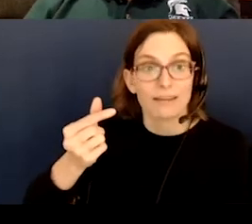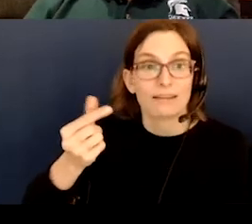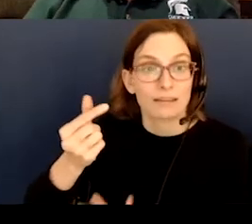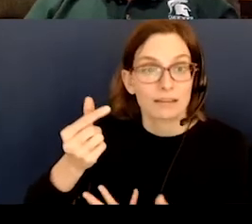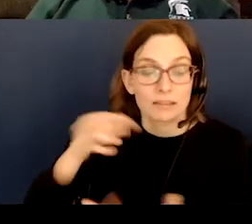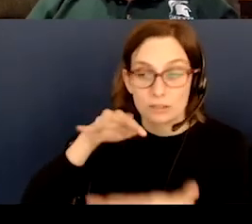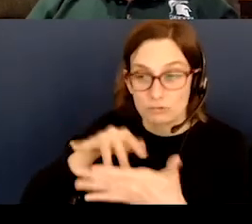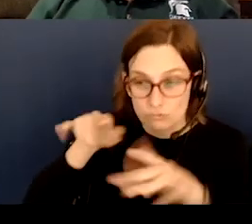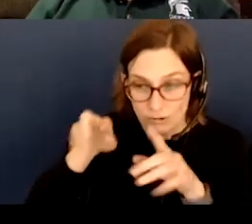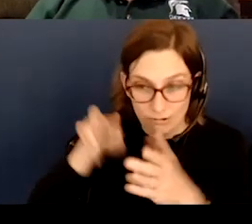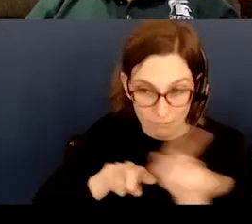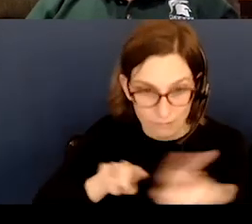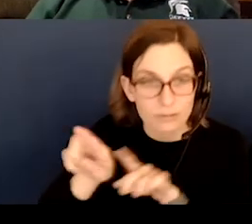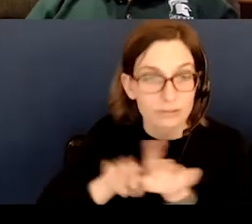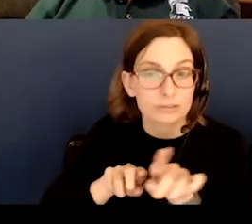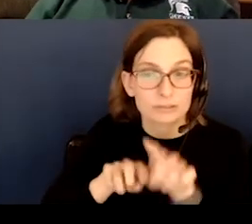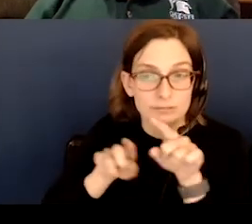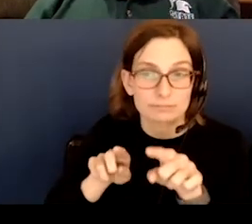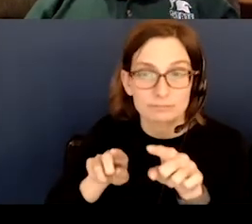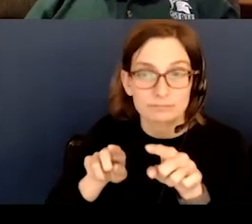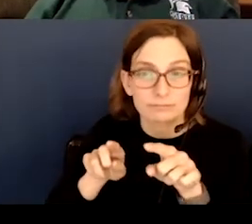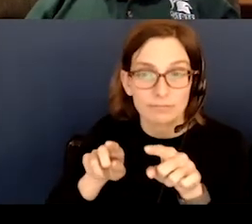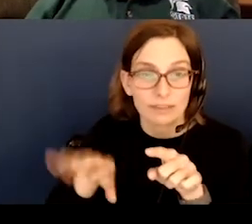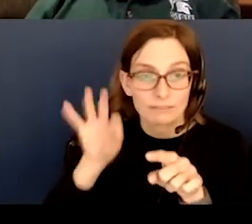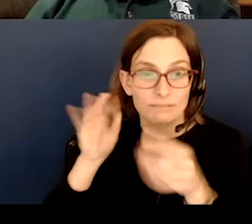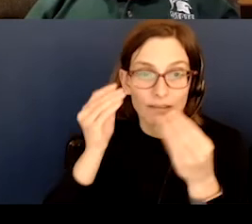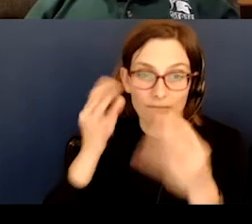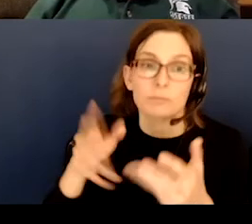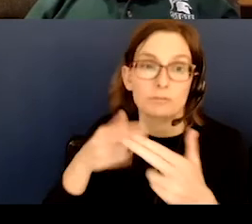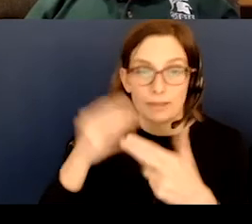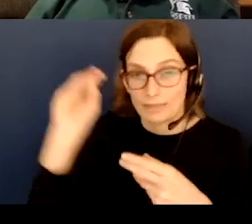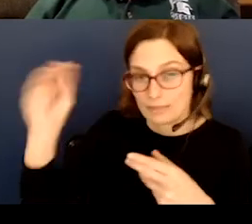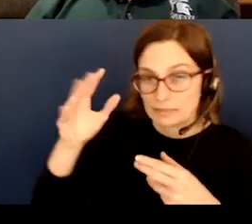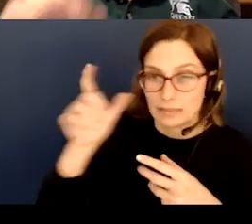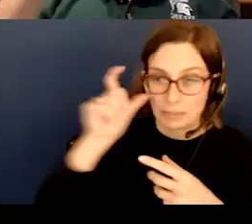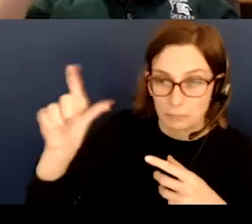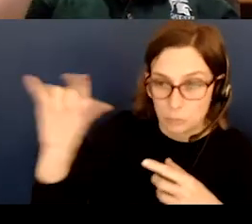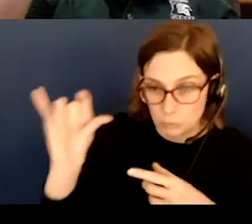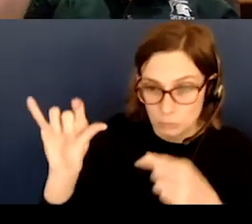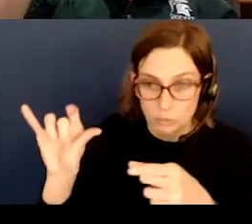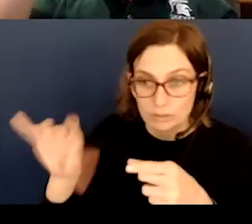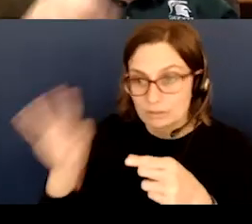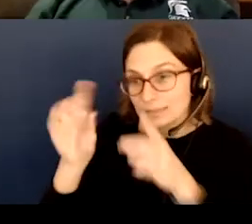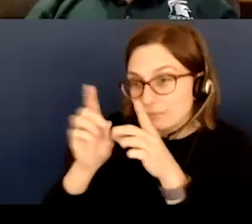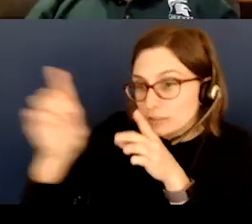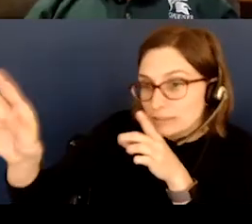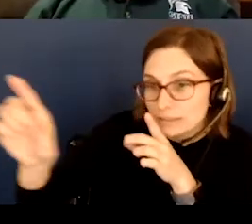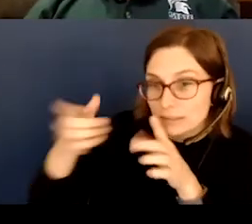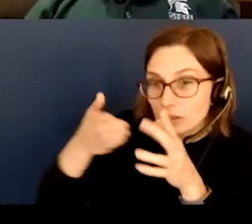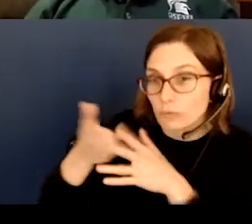moon as the parts that we're going to talk about tonight. And he discovered distance to the moon by parallax.